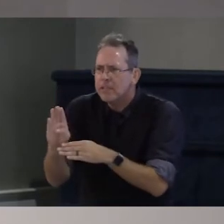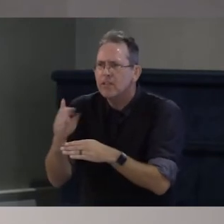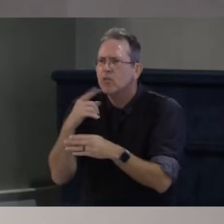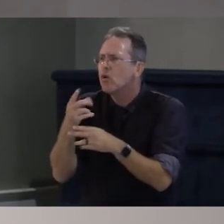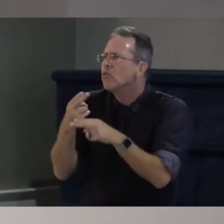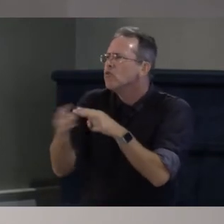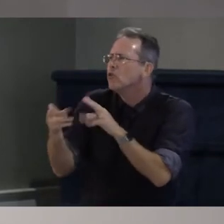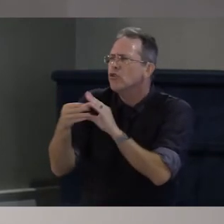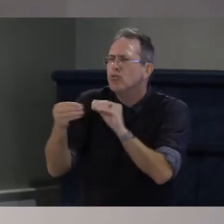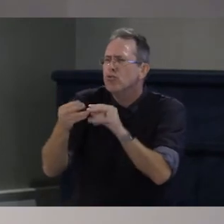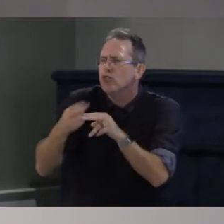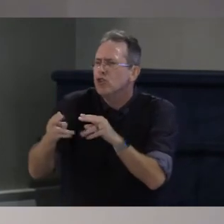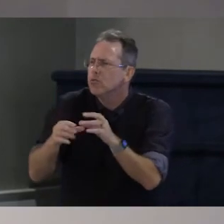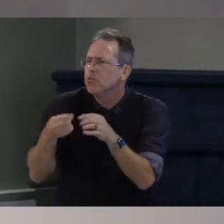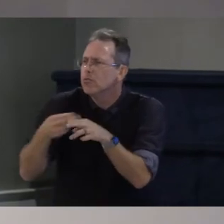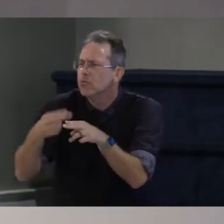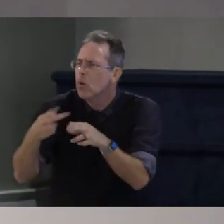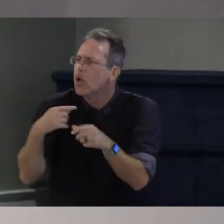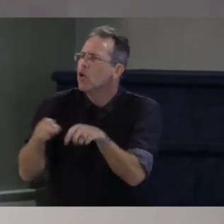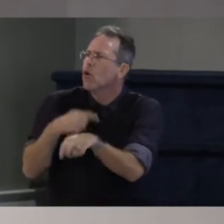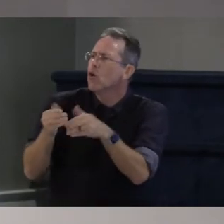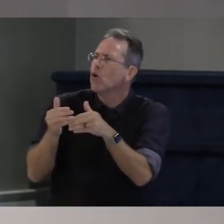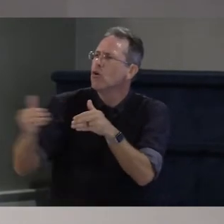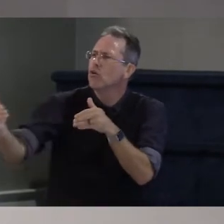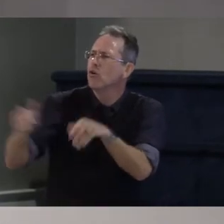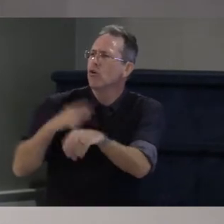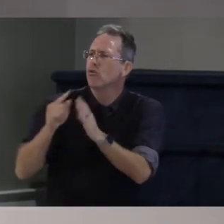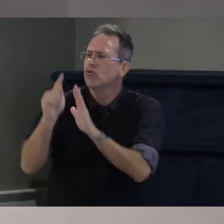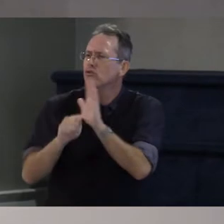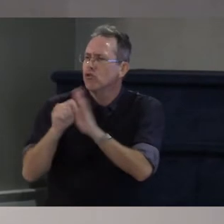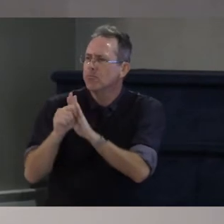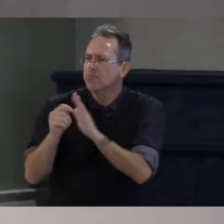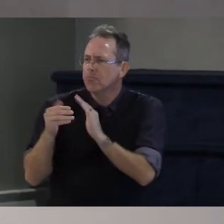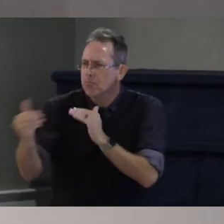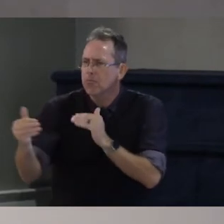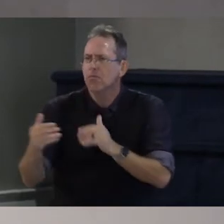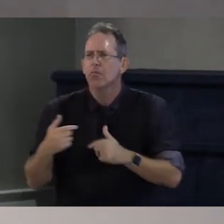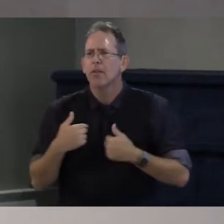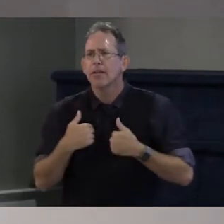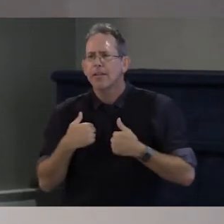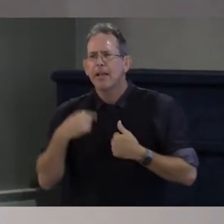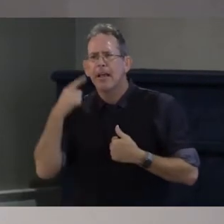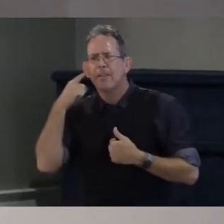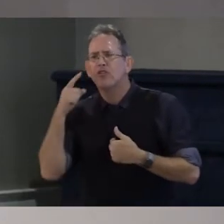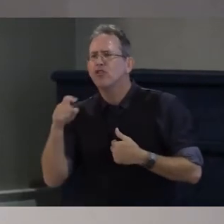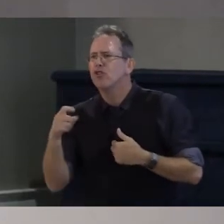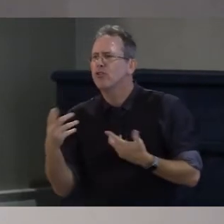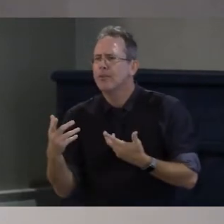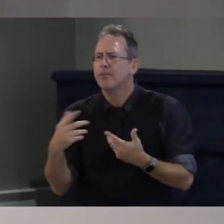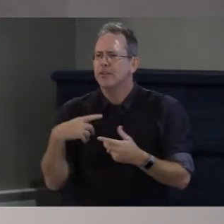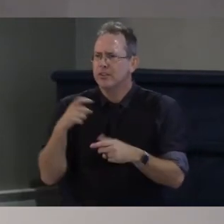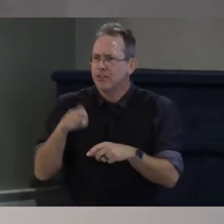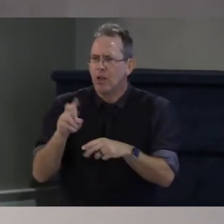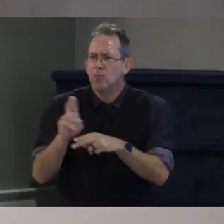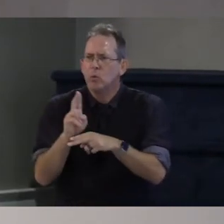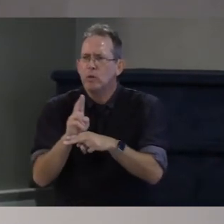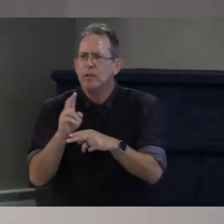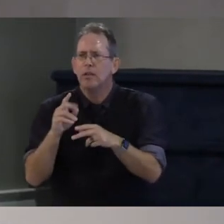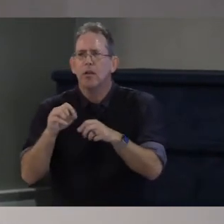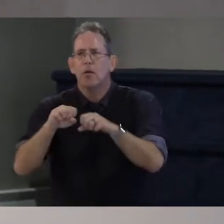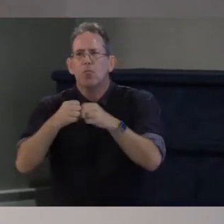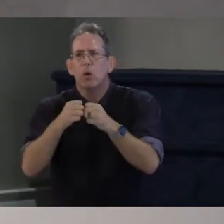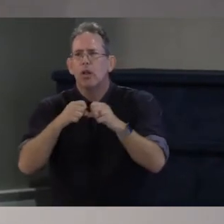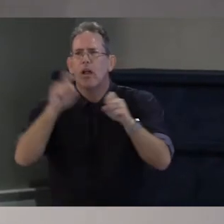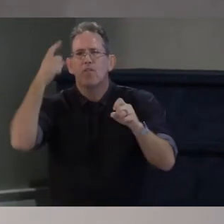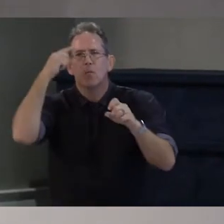very tiny oligarch class and in order to do that I believe we need to stop using broken political tools and